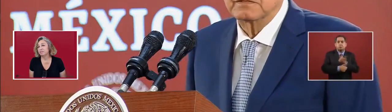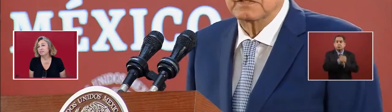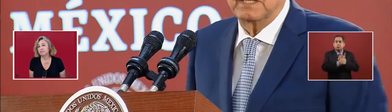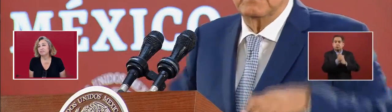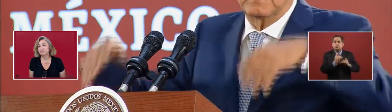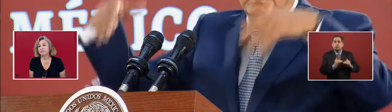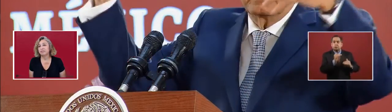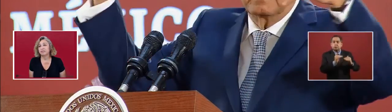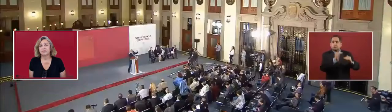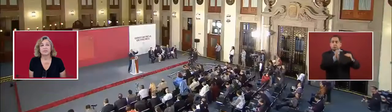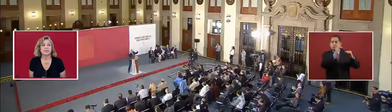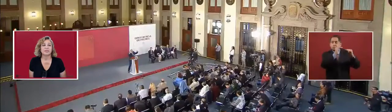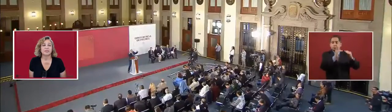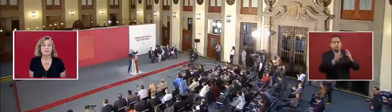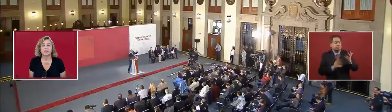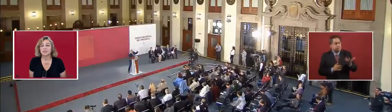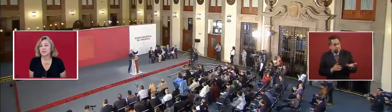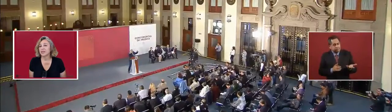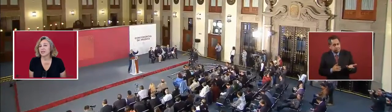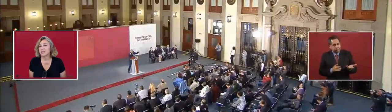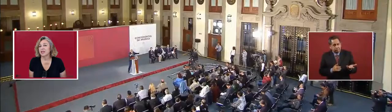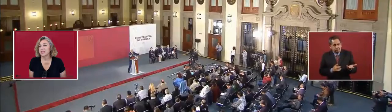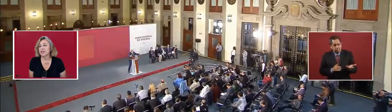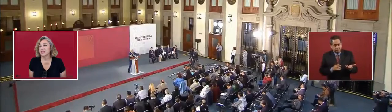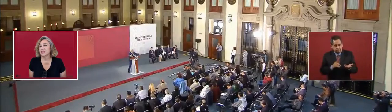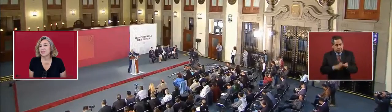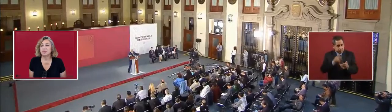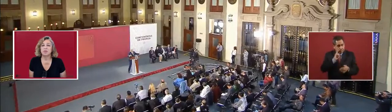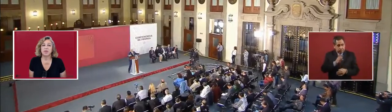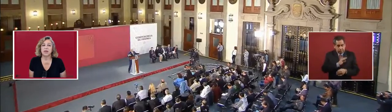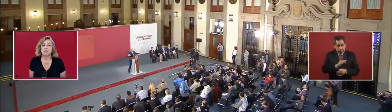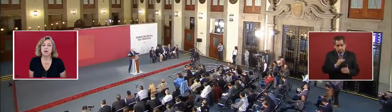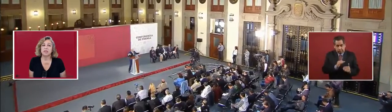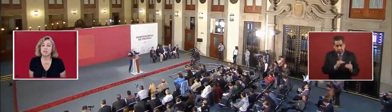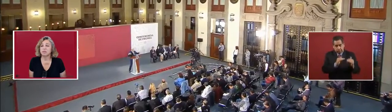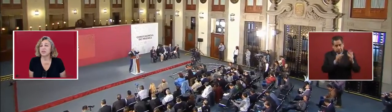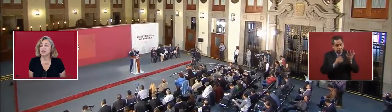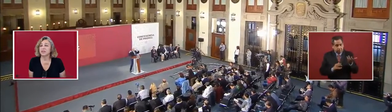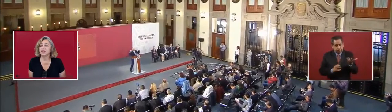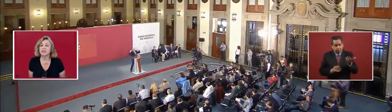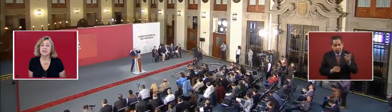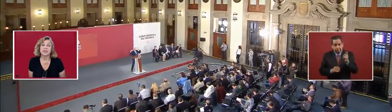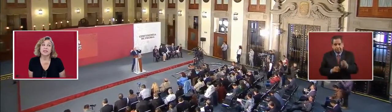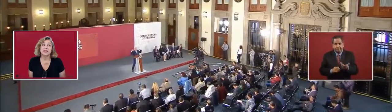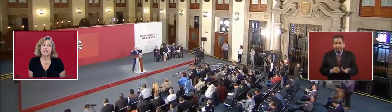it would make it possible